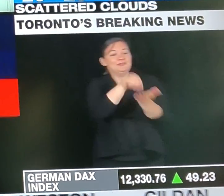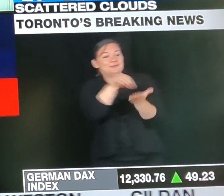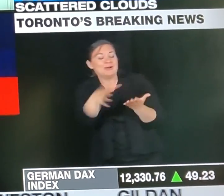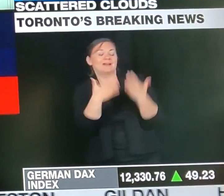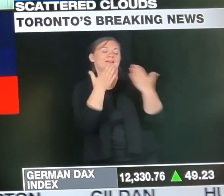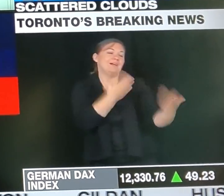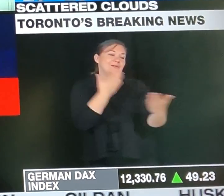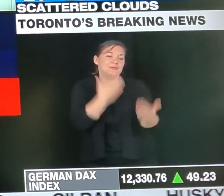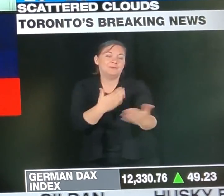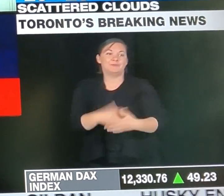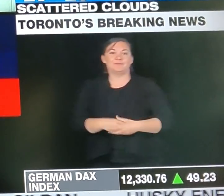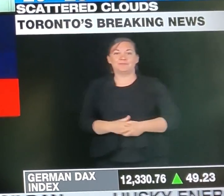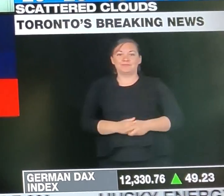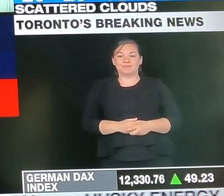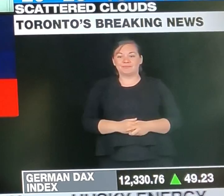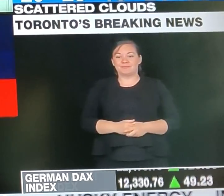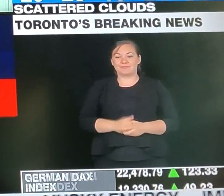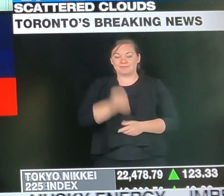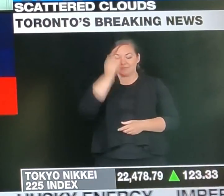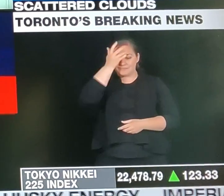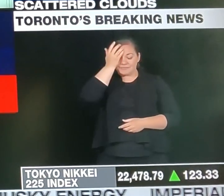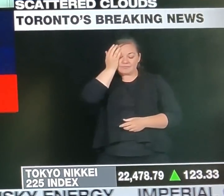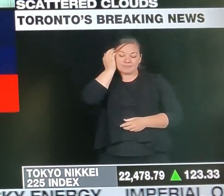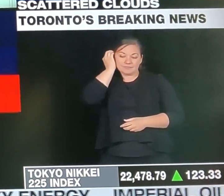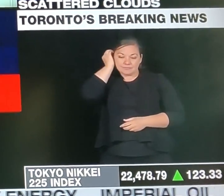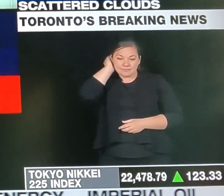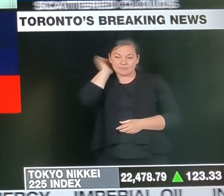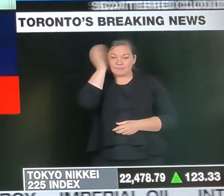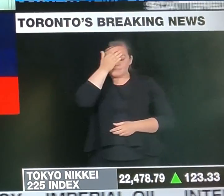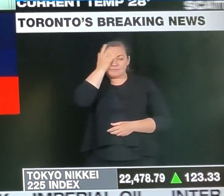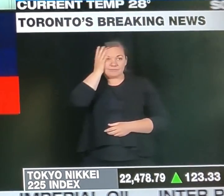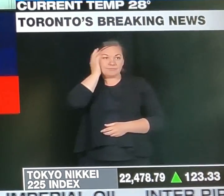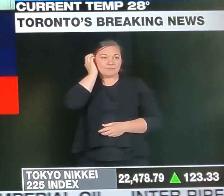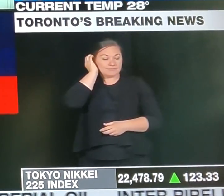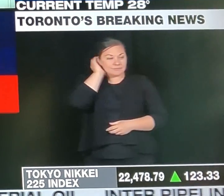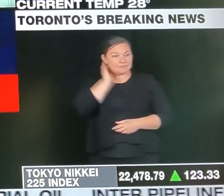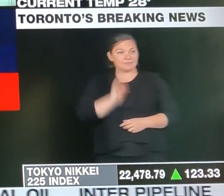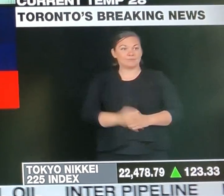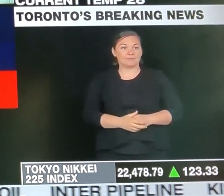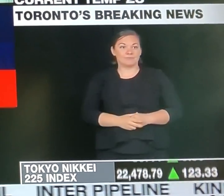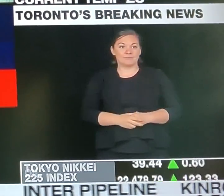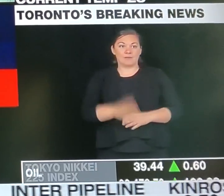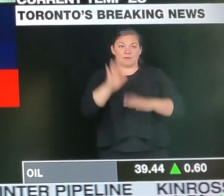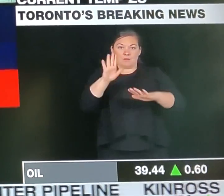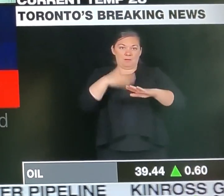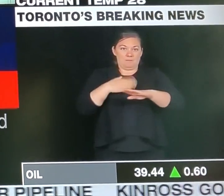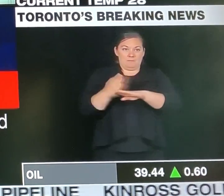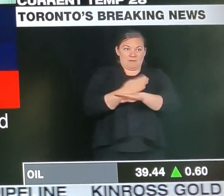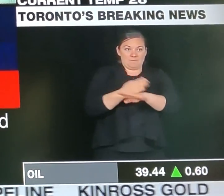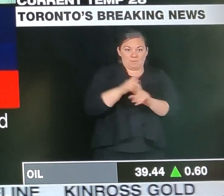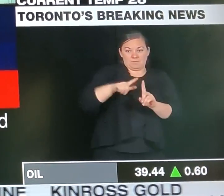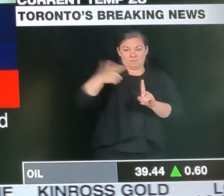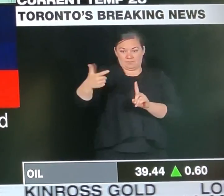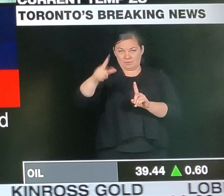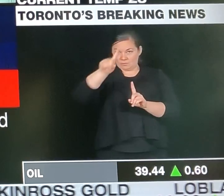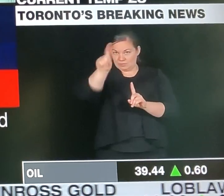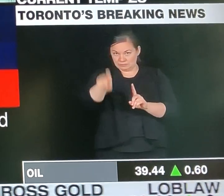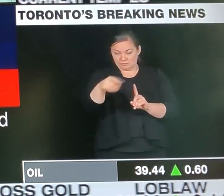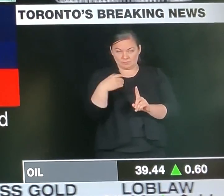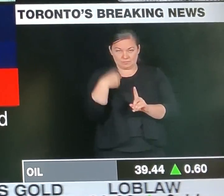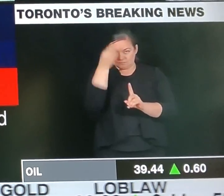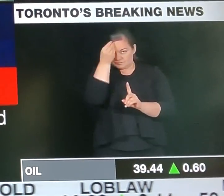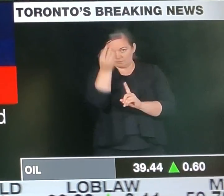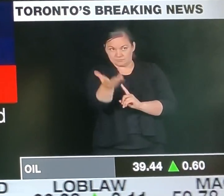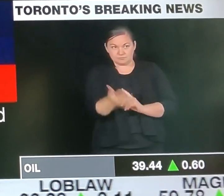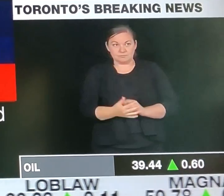Our prayers, our thoughts are with you and your entire family. And justice